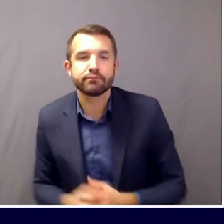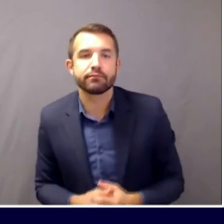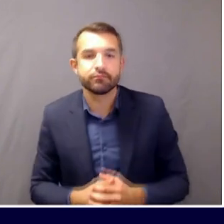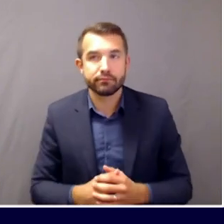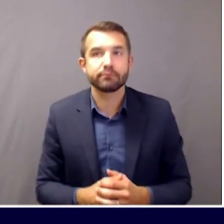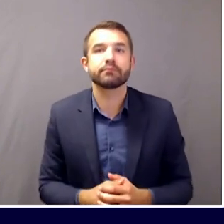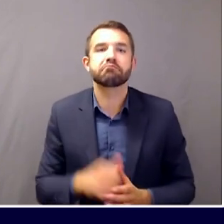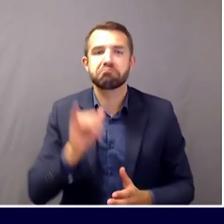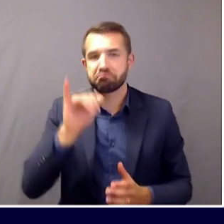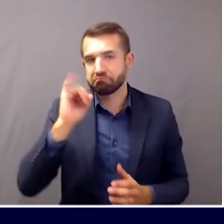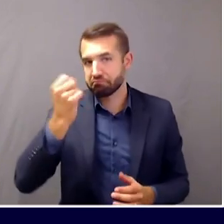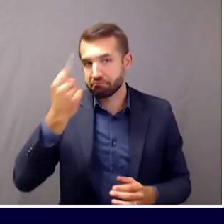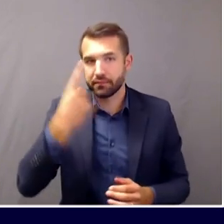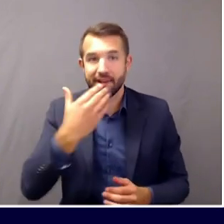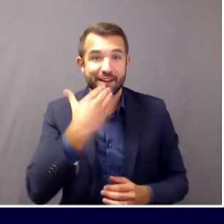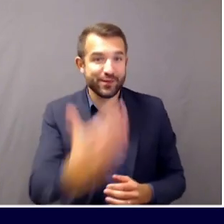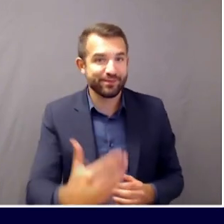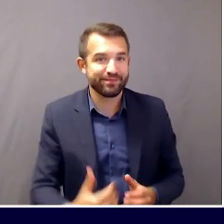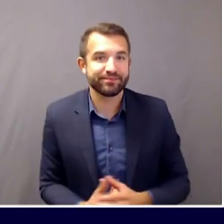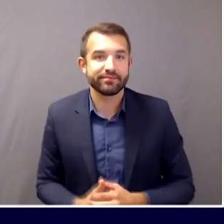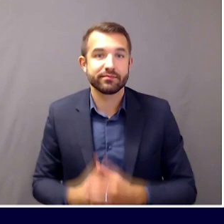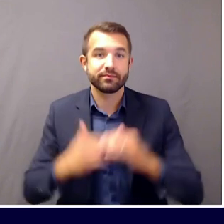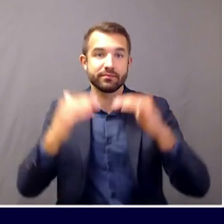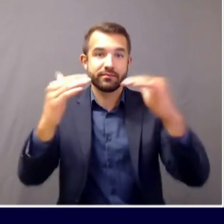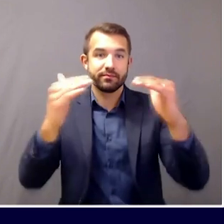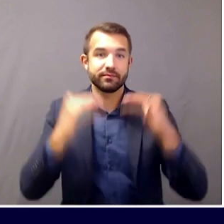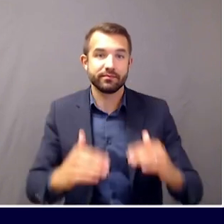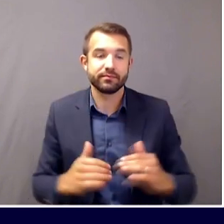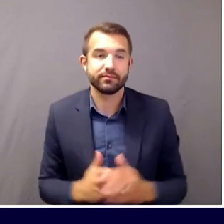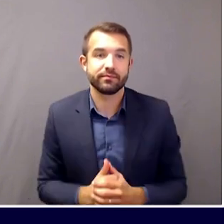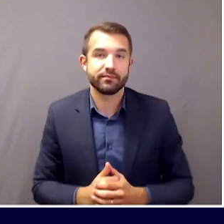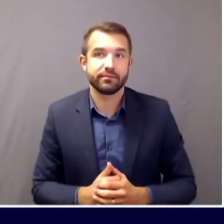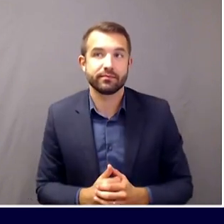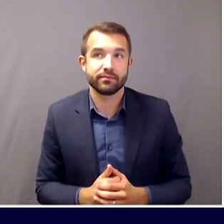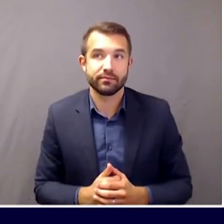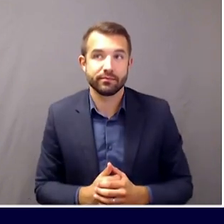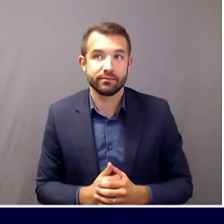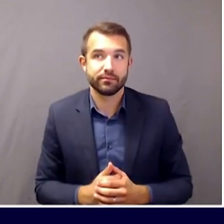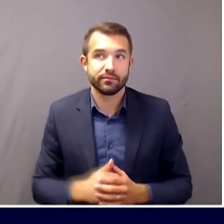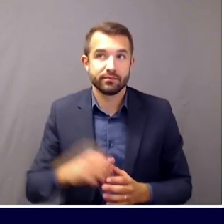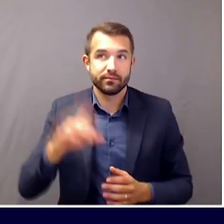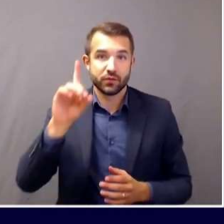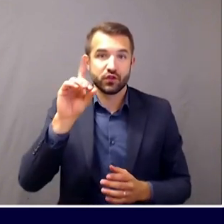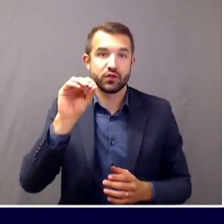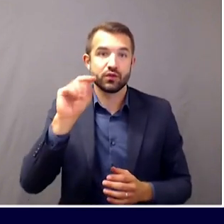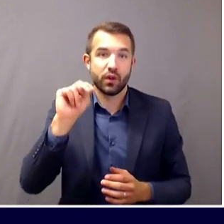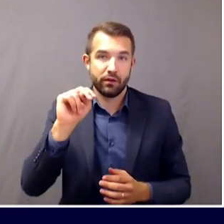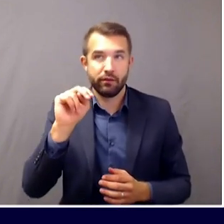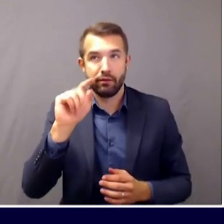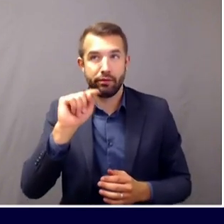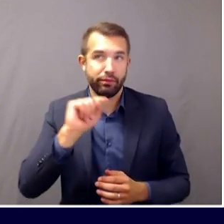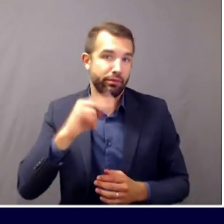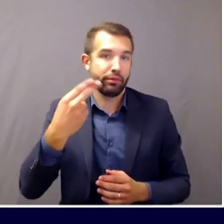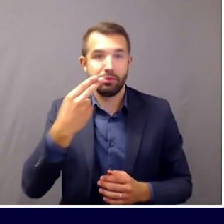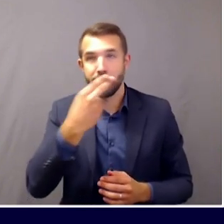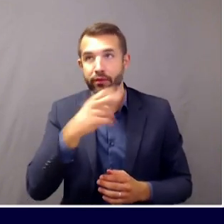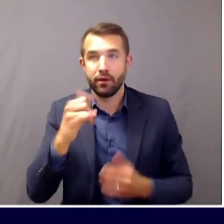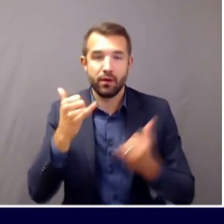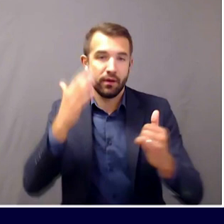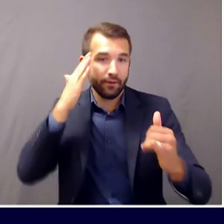I'm going to turn now to Don, the once and future King Kerrigan. Good